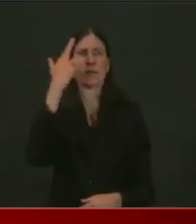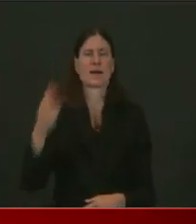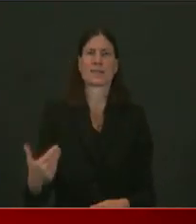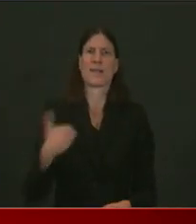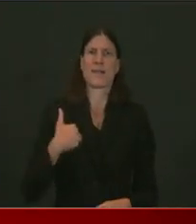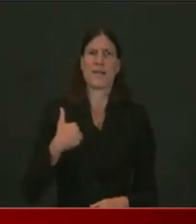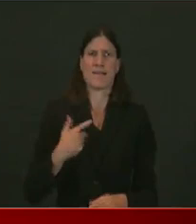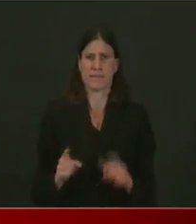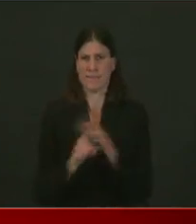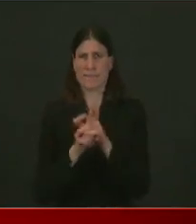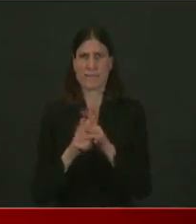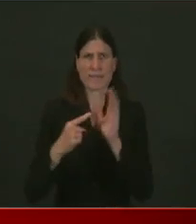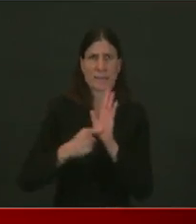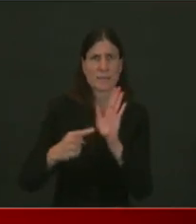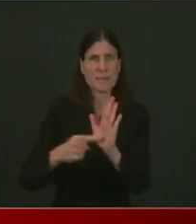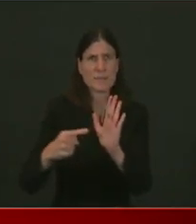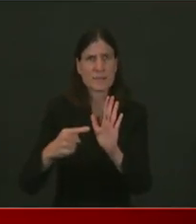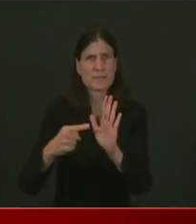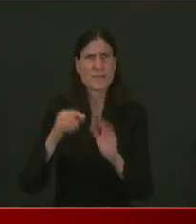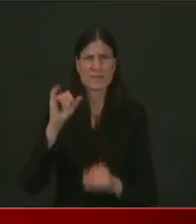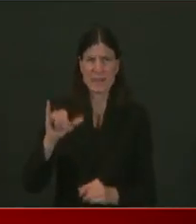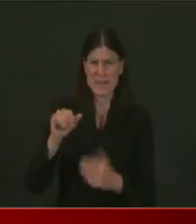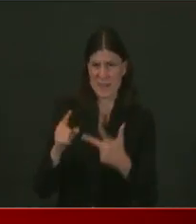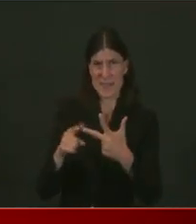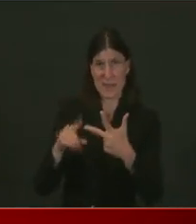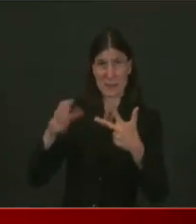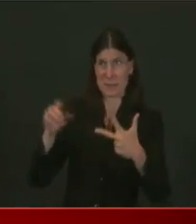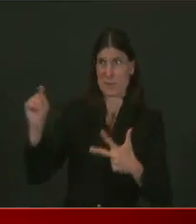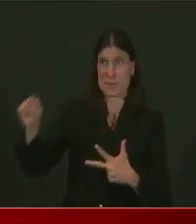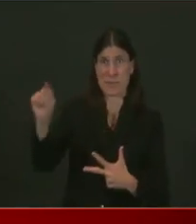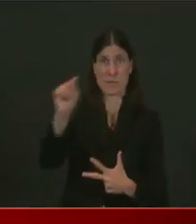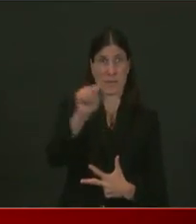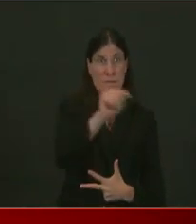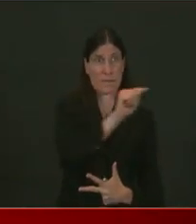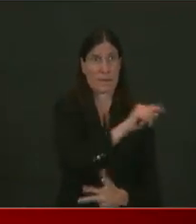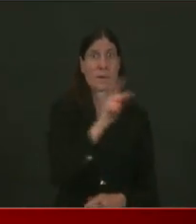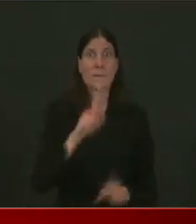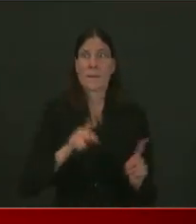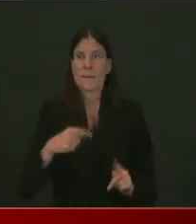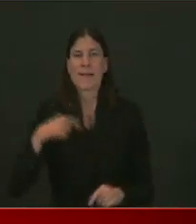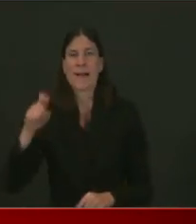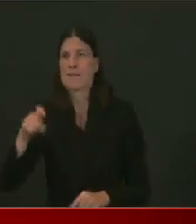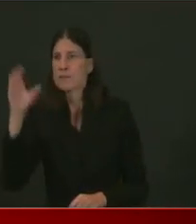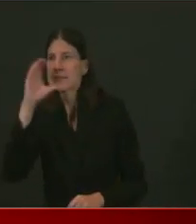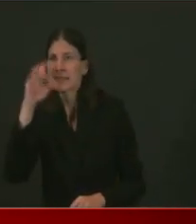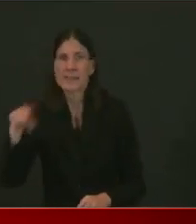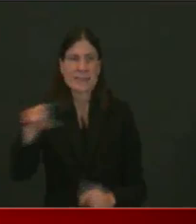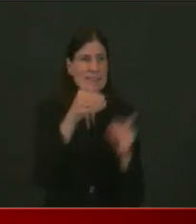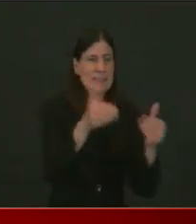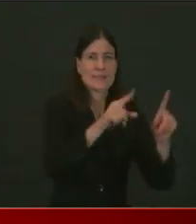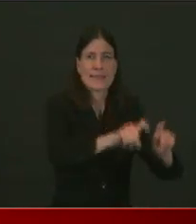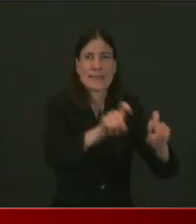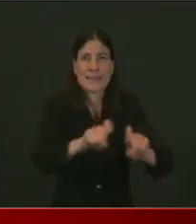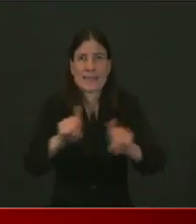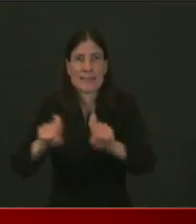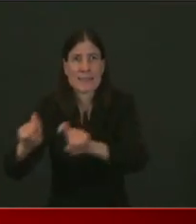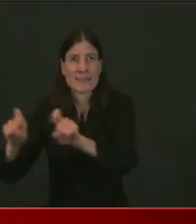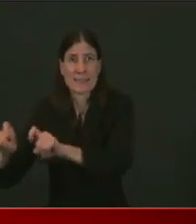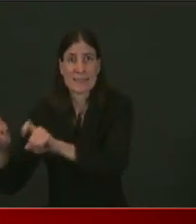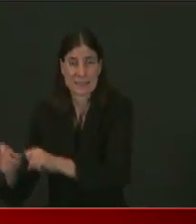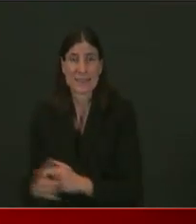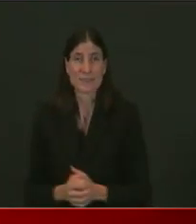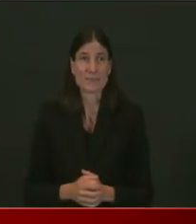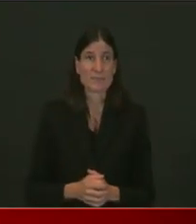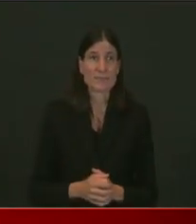We never want it to overtake us. We want to stay ahead of it. We have to be doing a lot of continuous testing of people who aren't